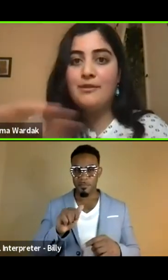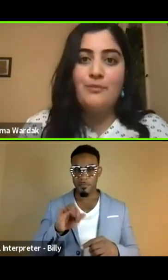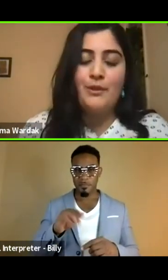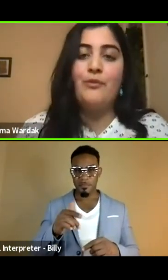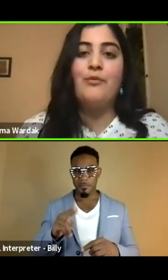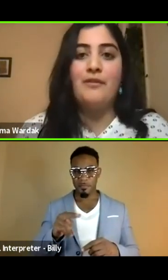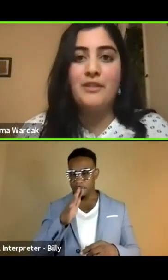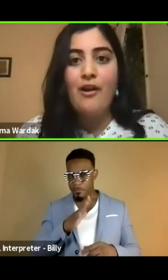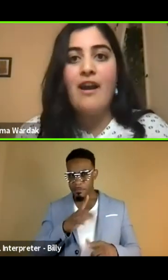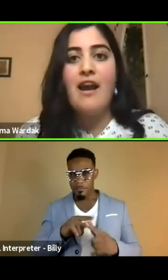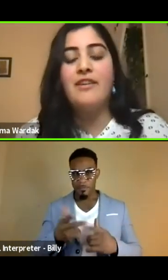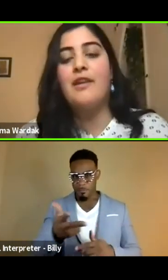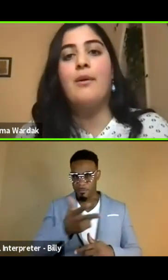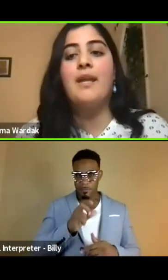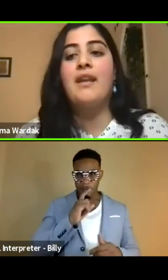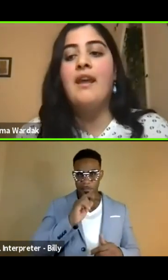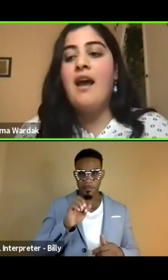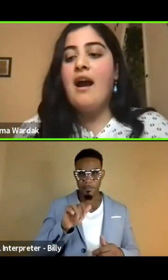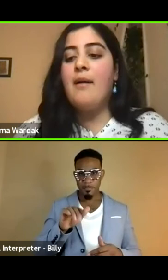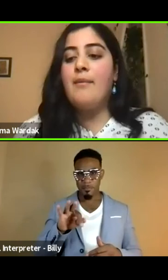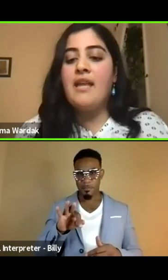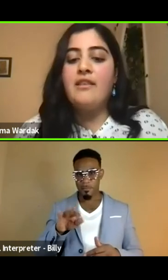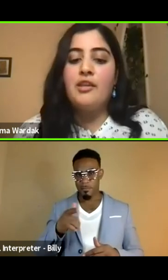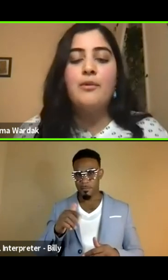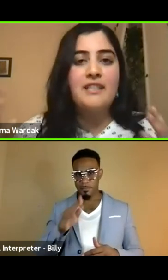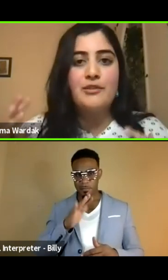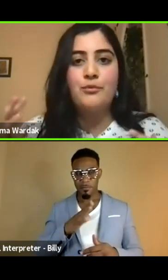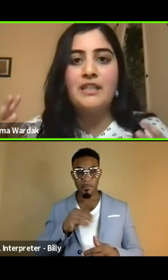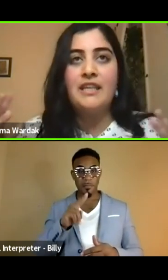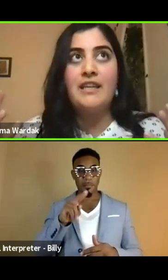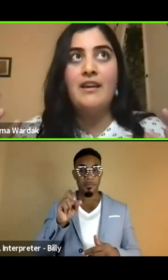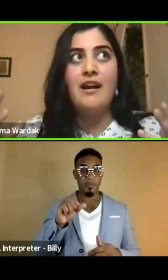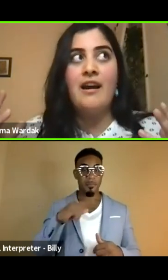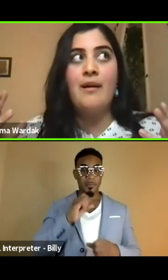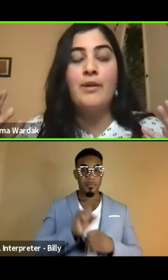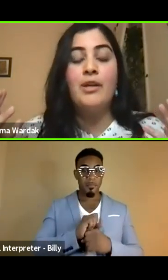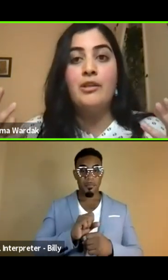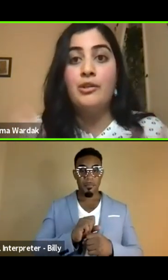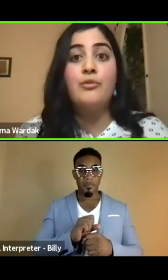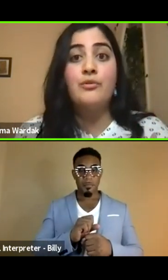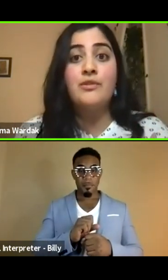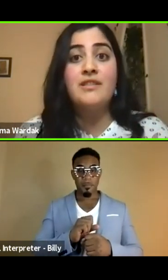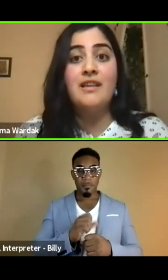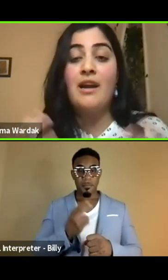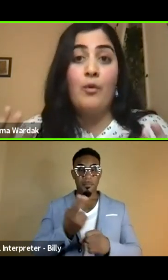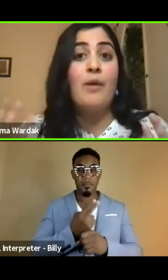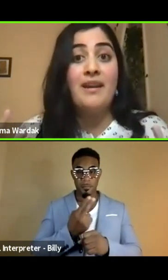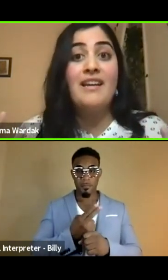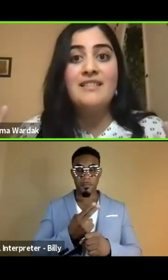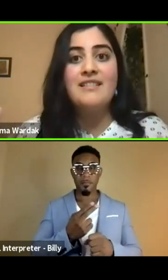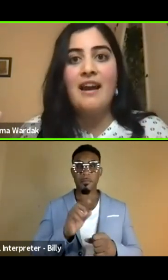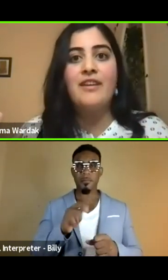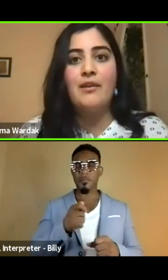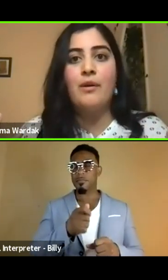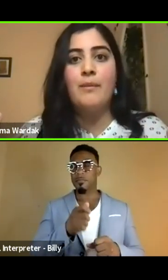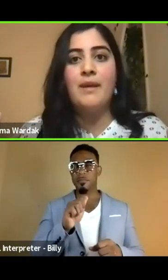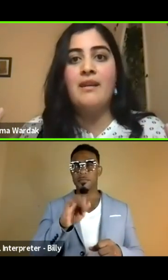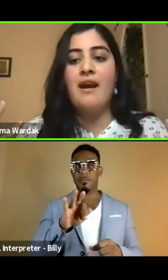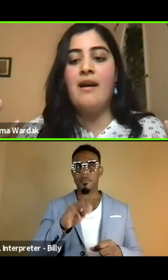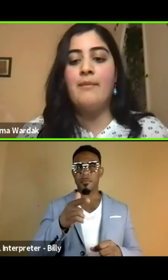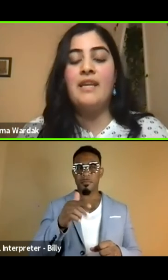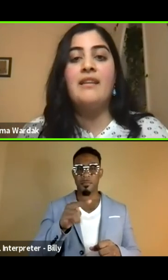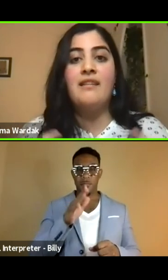women as you know, three of us are Afghan women. Um, and the U S has really, um, used, and weaponized Afghan